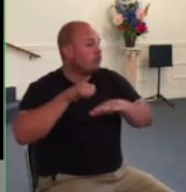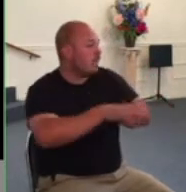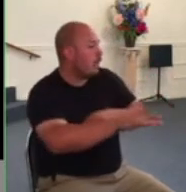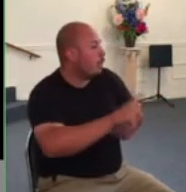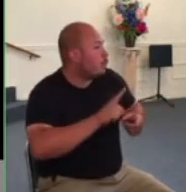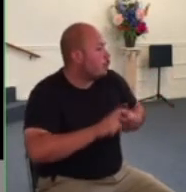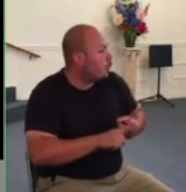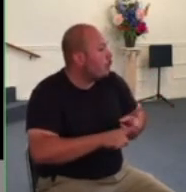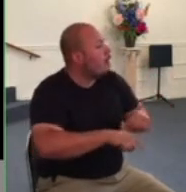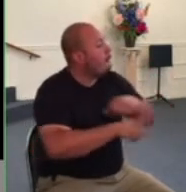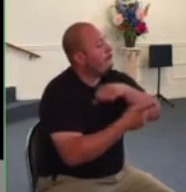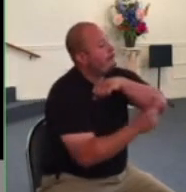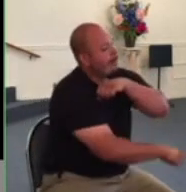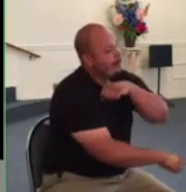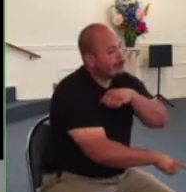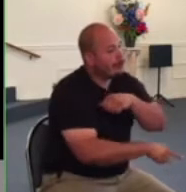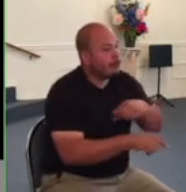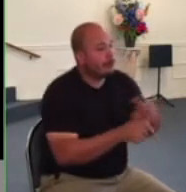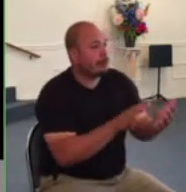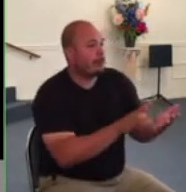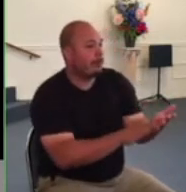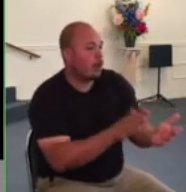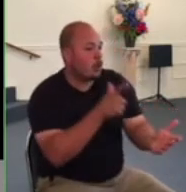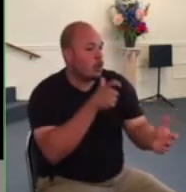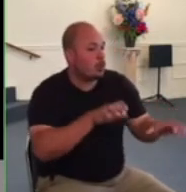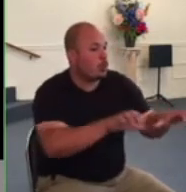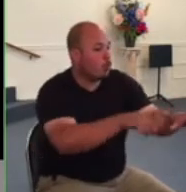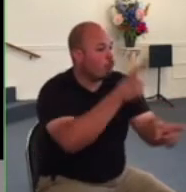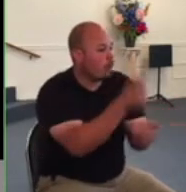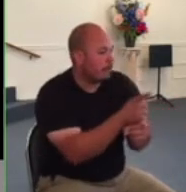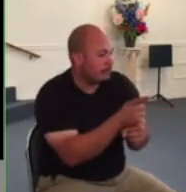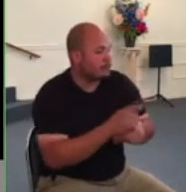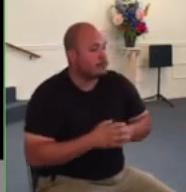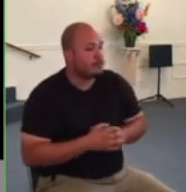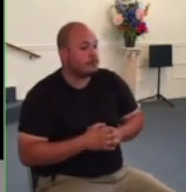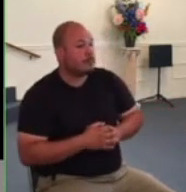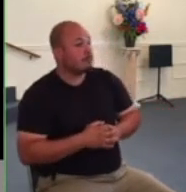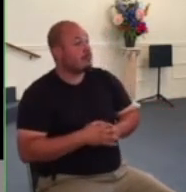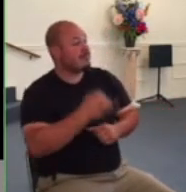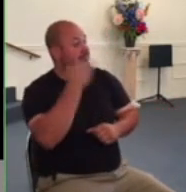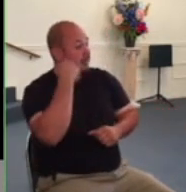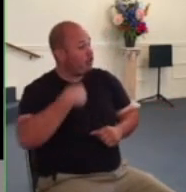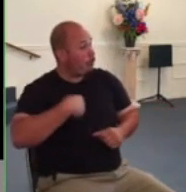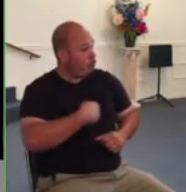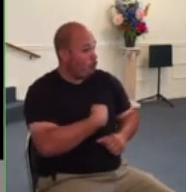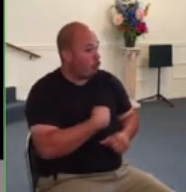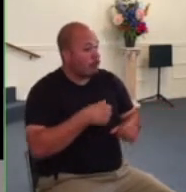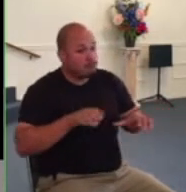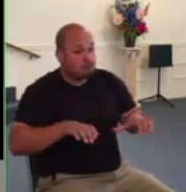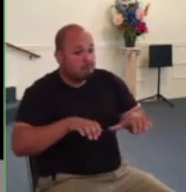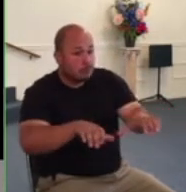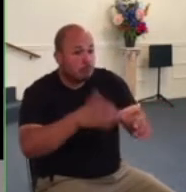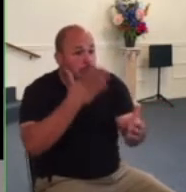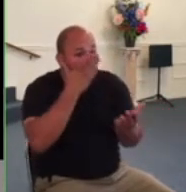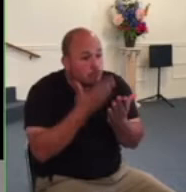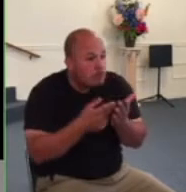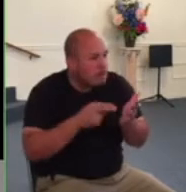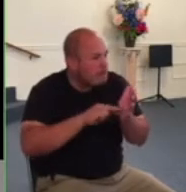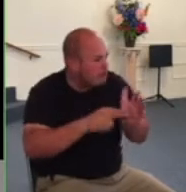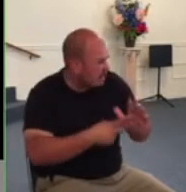those who do right for it is god's will that by doing good you should silence the ignorant talk of foolish people